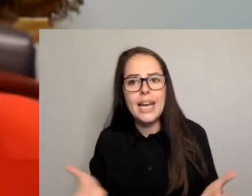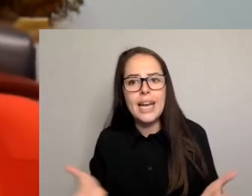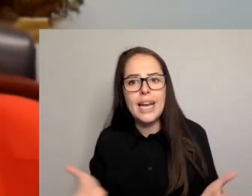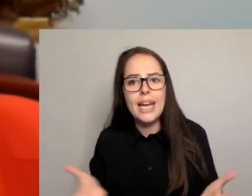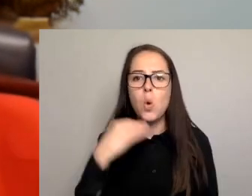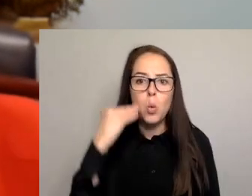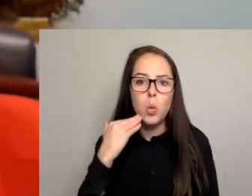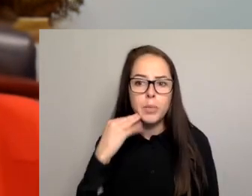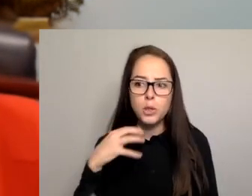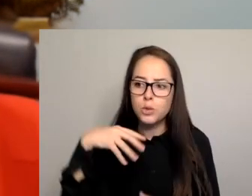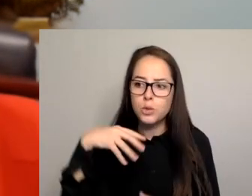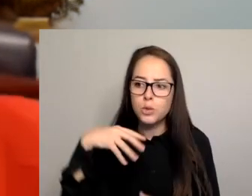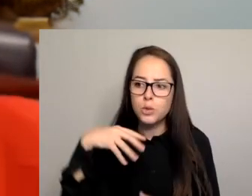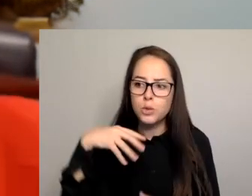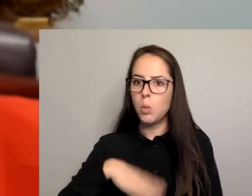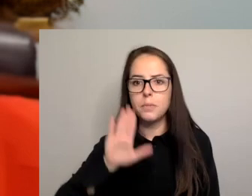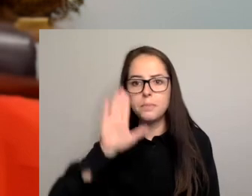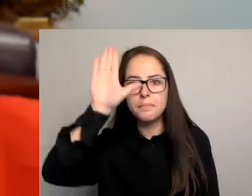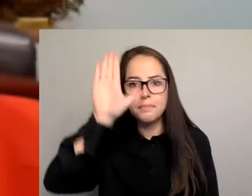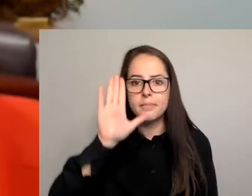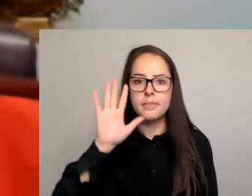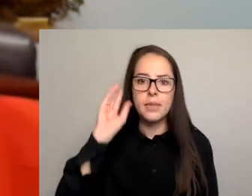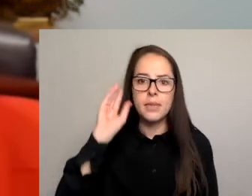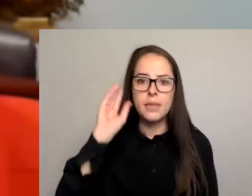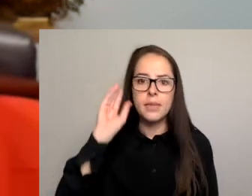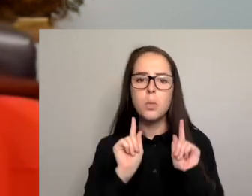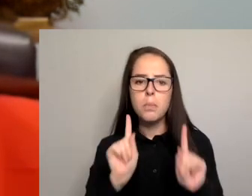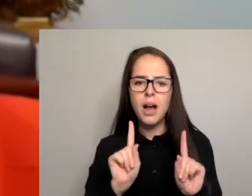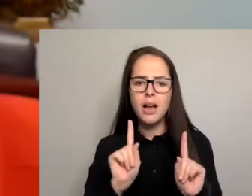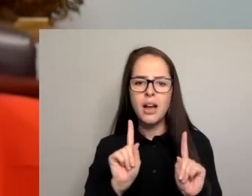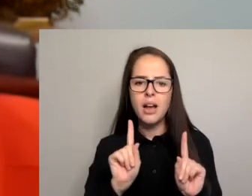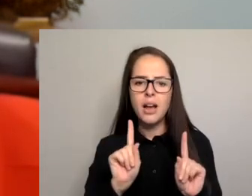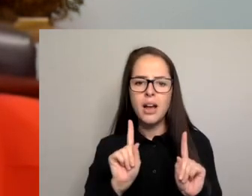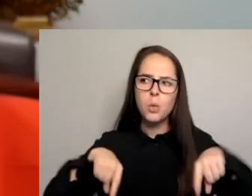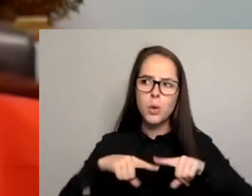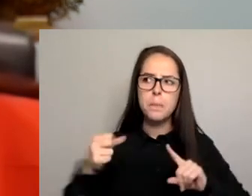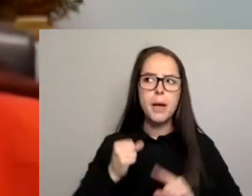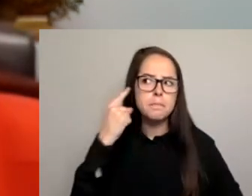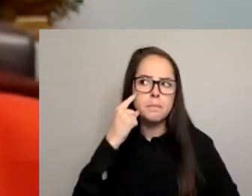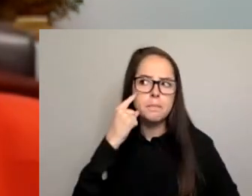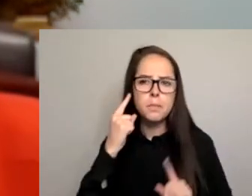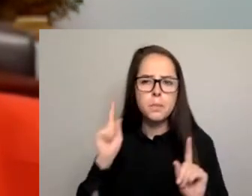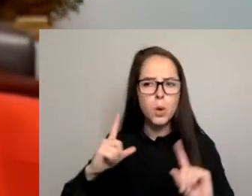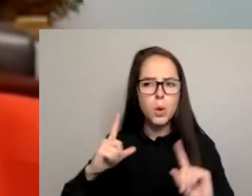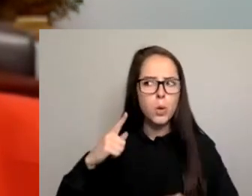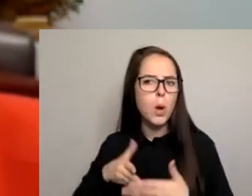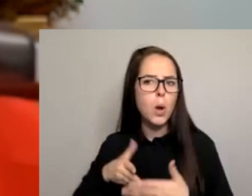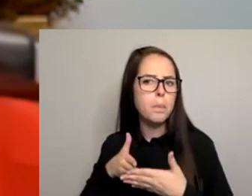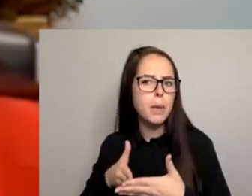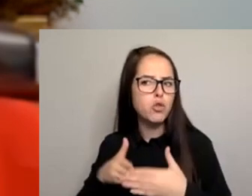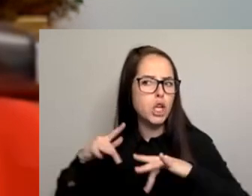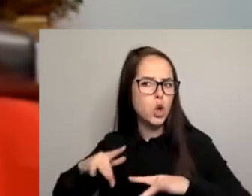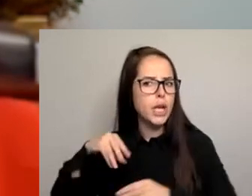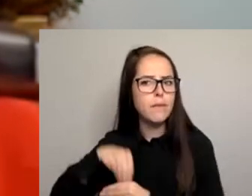have to understand what are those barriers that are preventing them from standing. And a lot of research has been done into